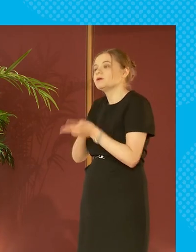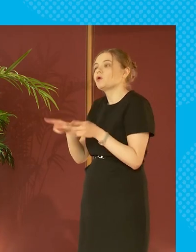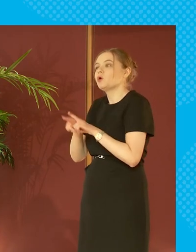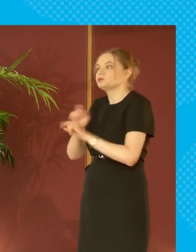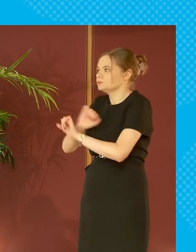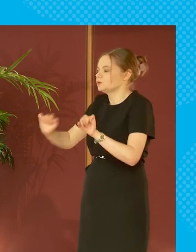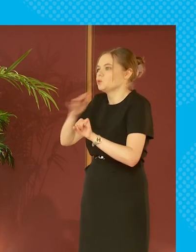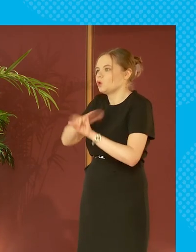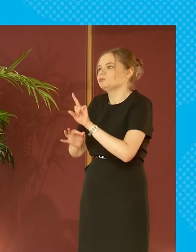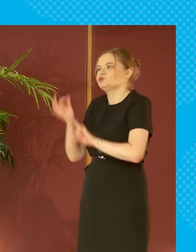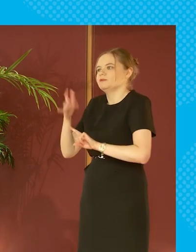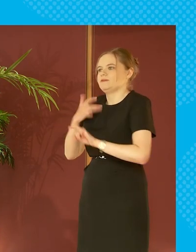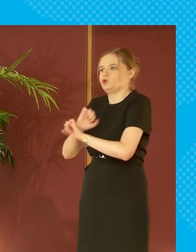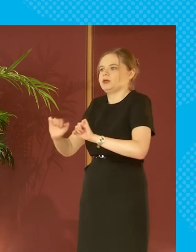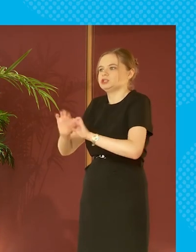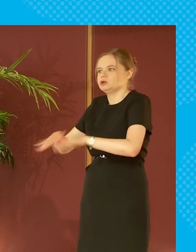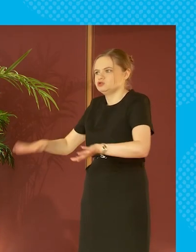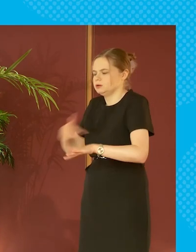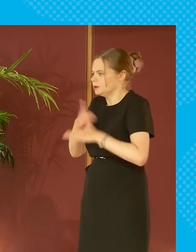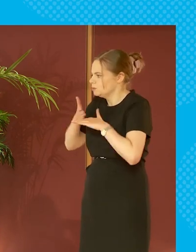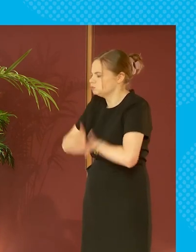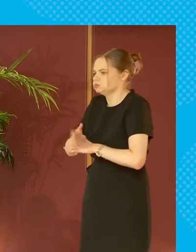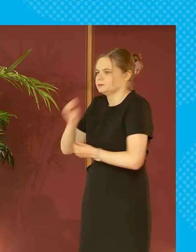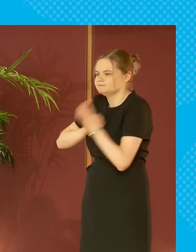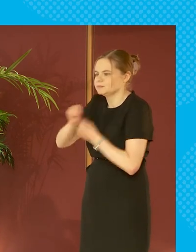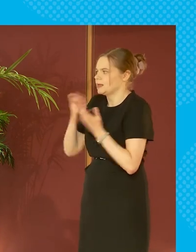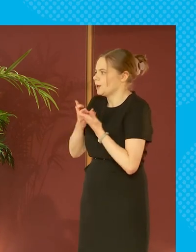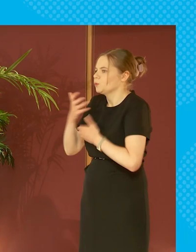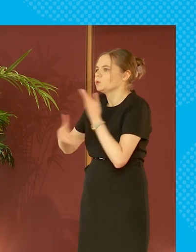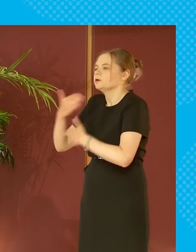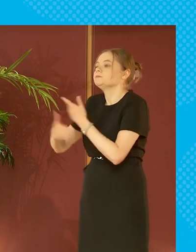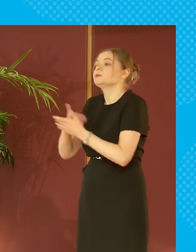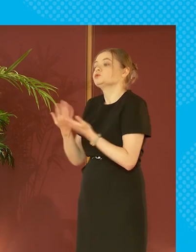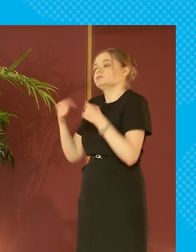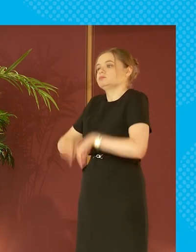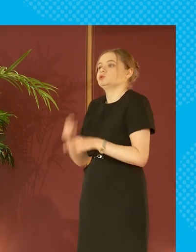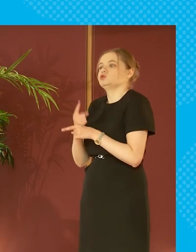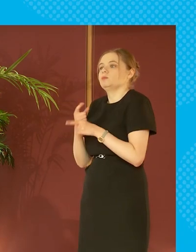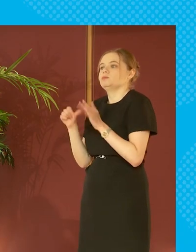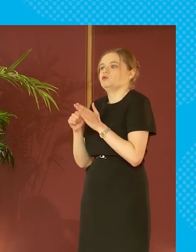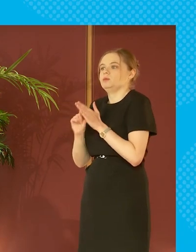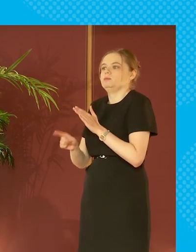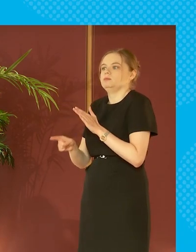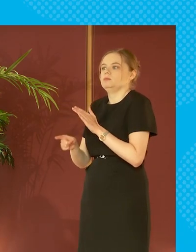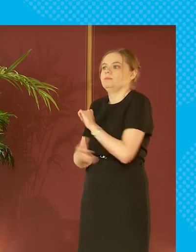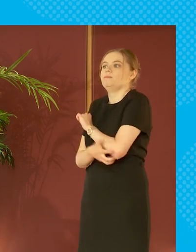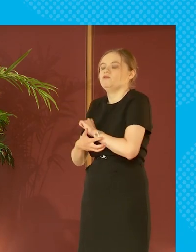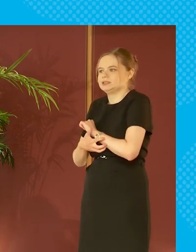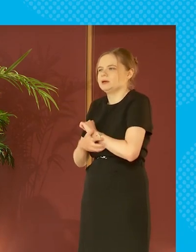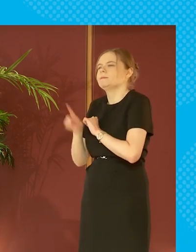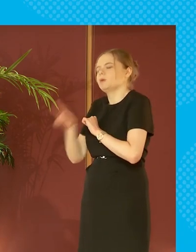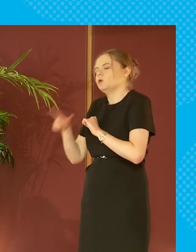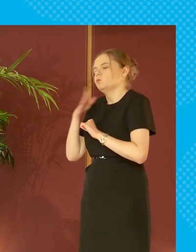to make things better for their children so whilst we're here to talk about the problem of poverty i don't i'm